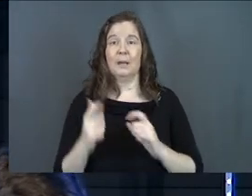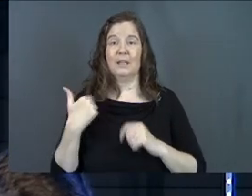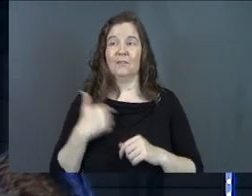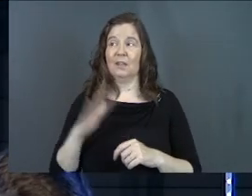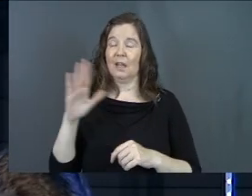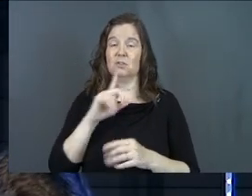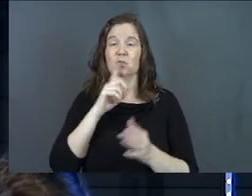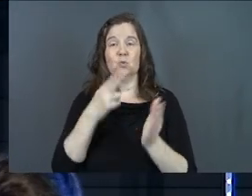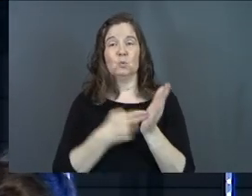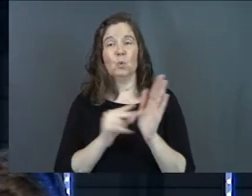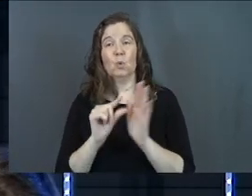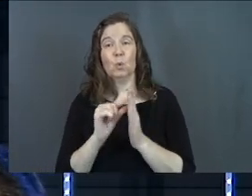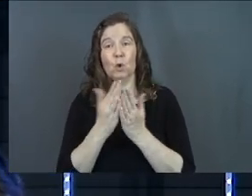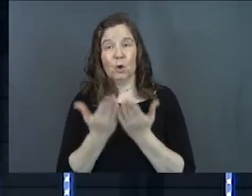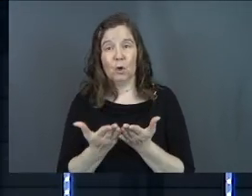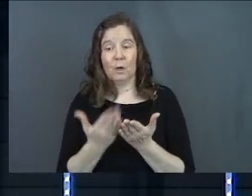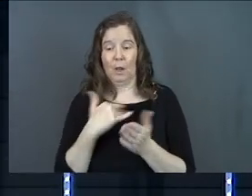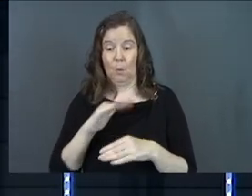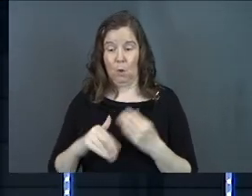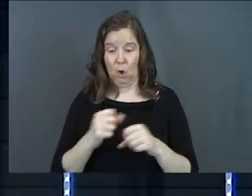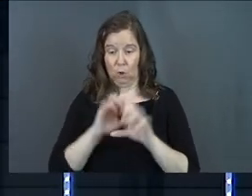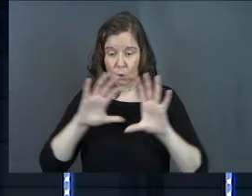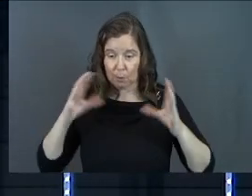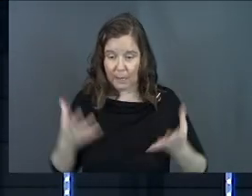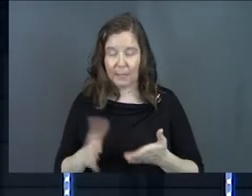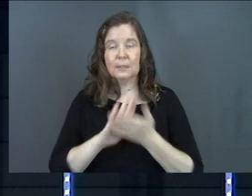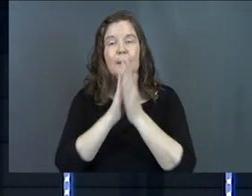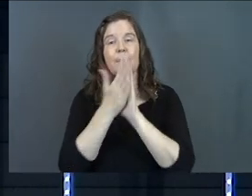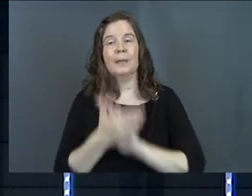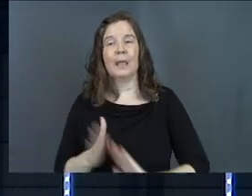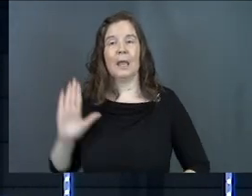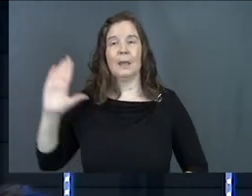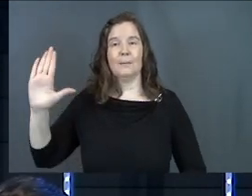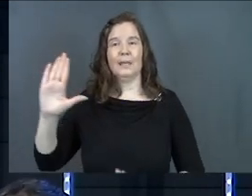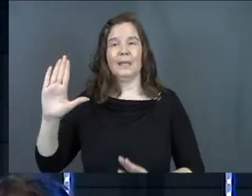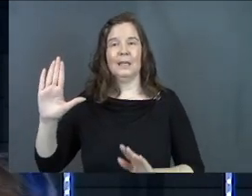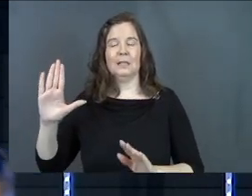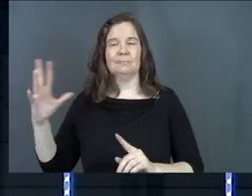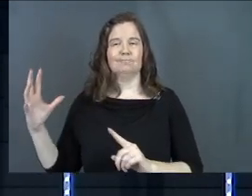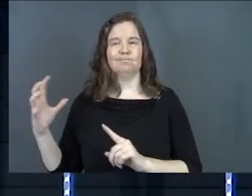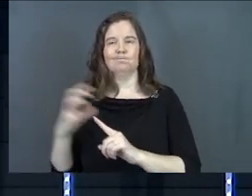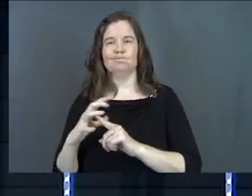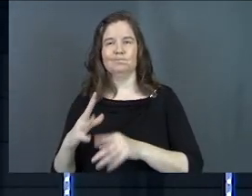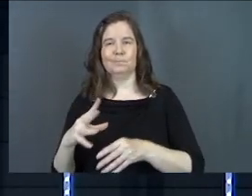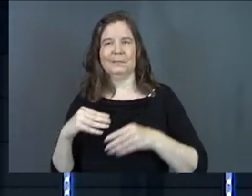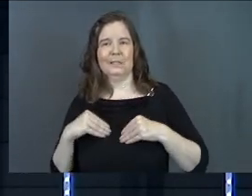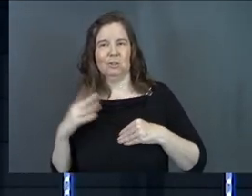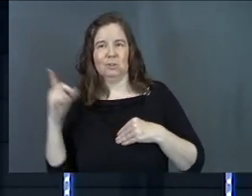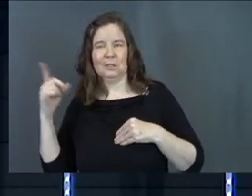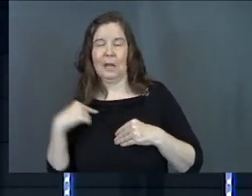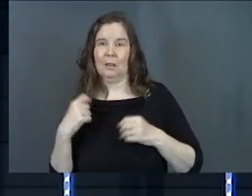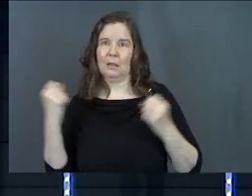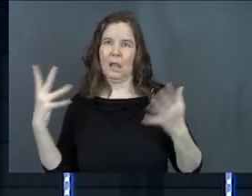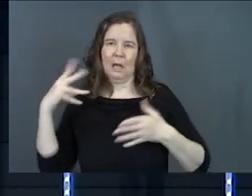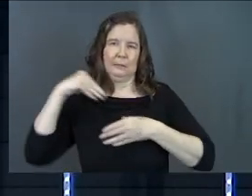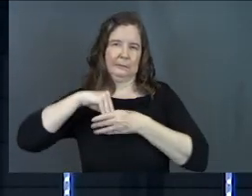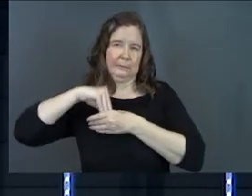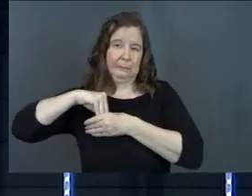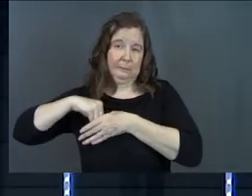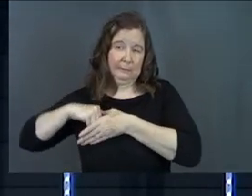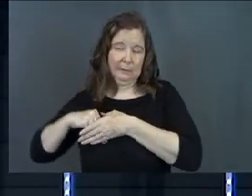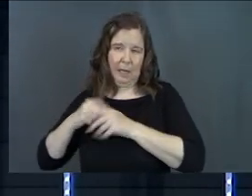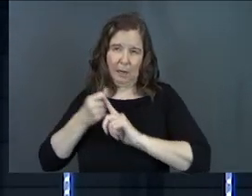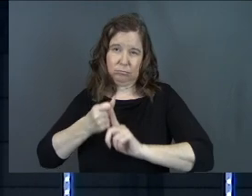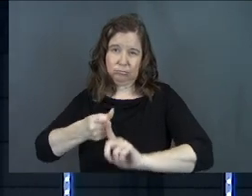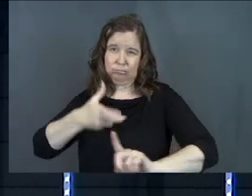giving us his true word. And we out of all creation became his prized possession. Now there's a bunch jammed into here and I got to lay